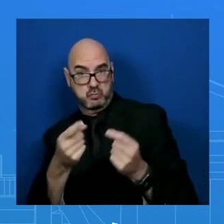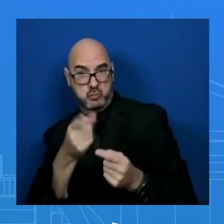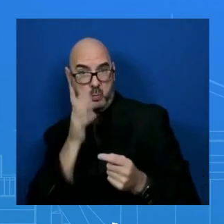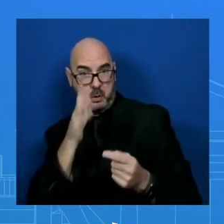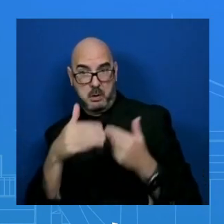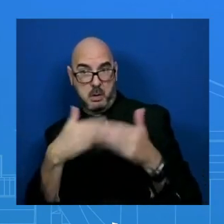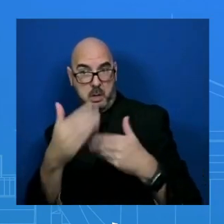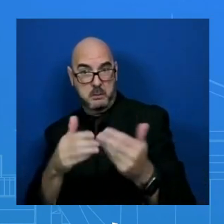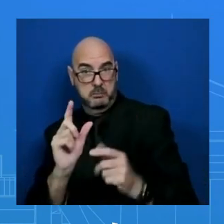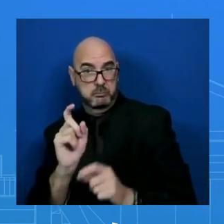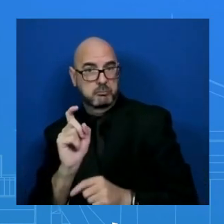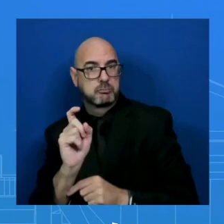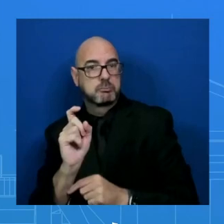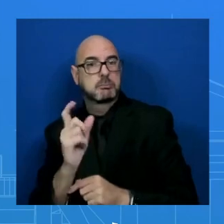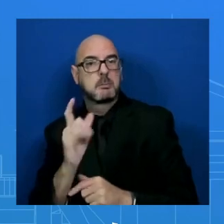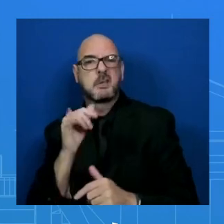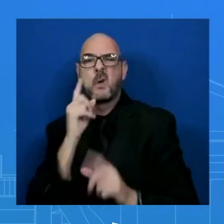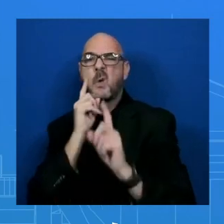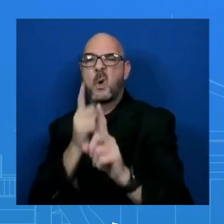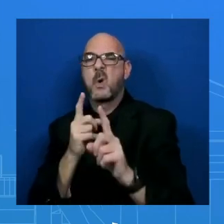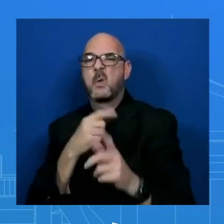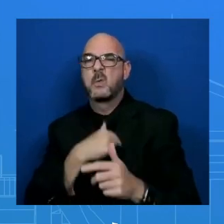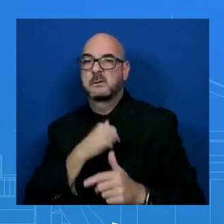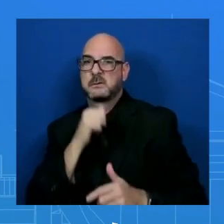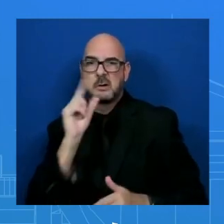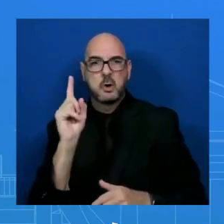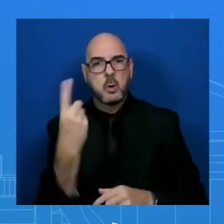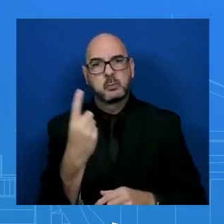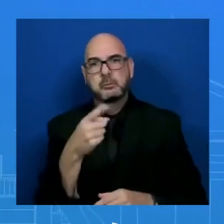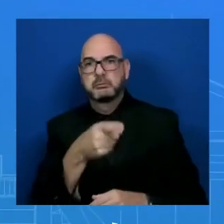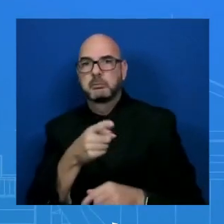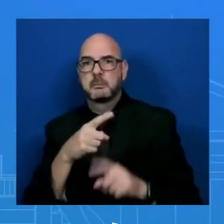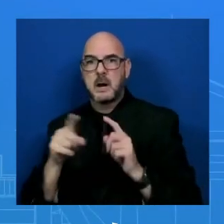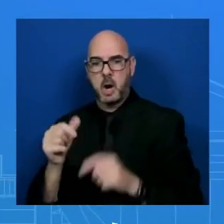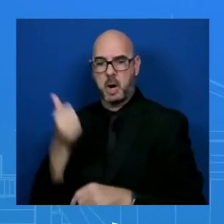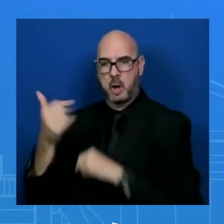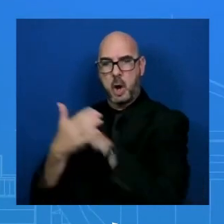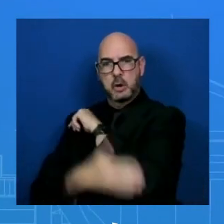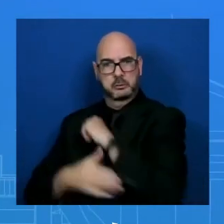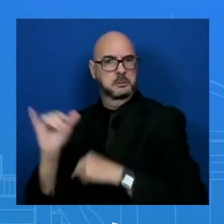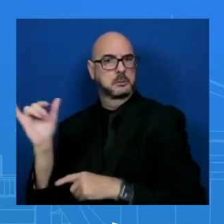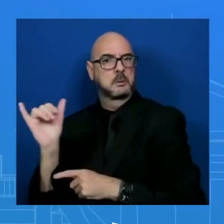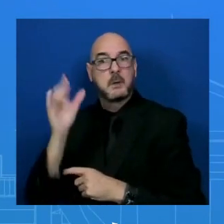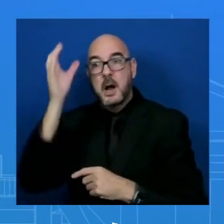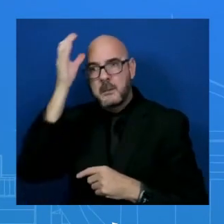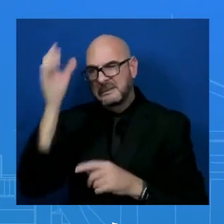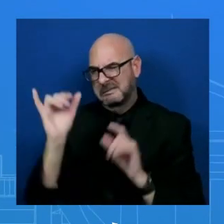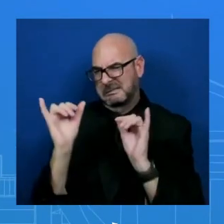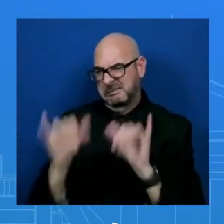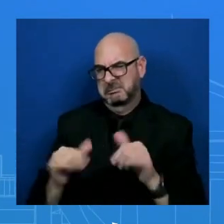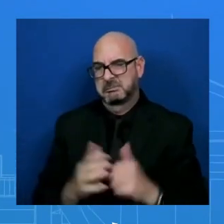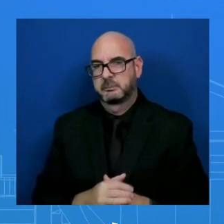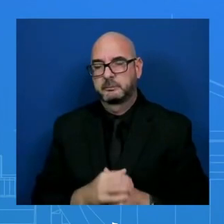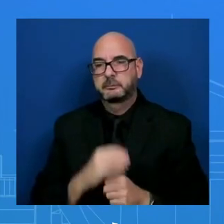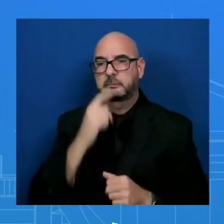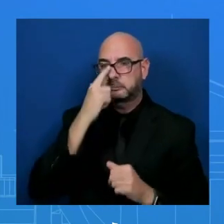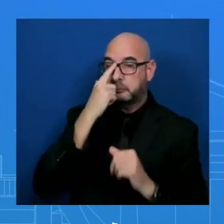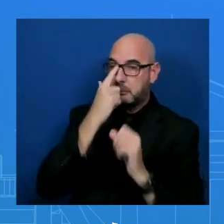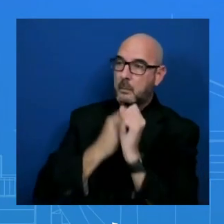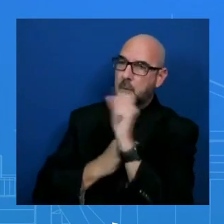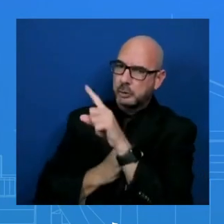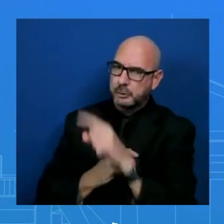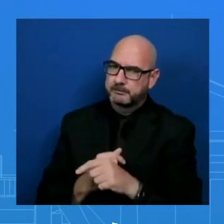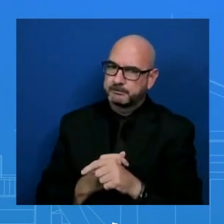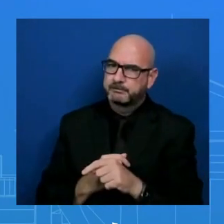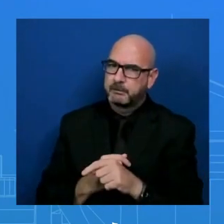policy, not just with respect to Venezuela, but other countries as well. Yeah. just on Haiti, quickly, with the General Assembly coming up